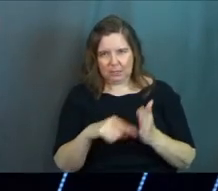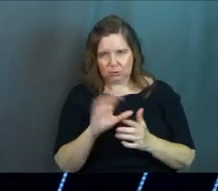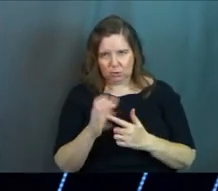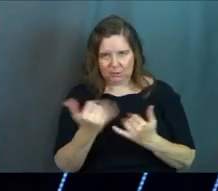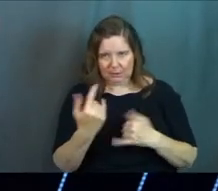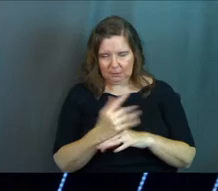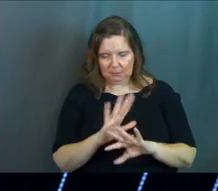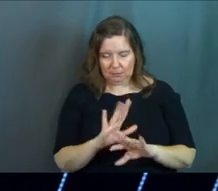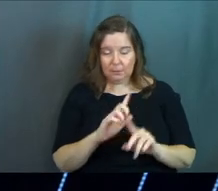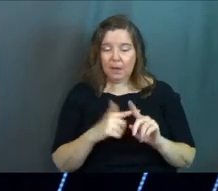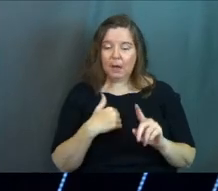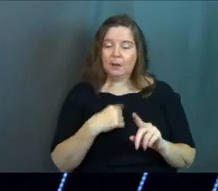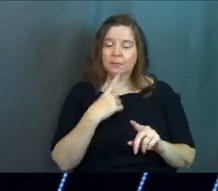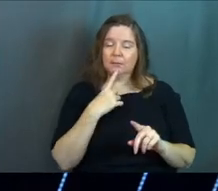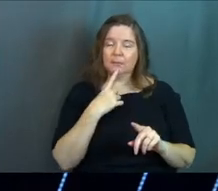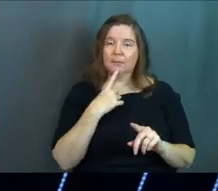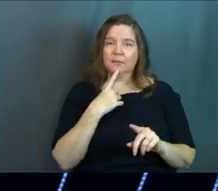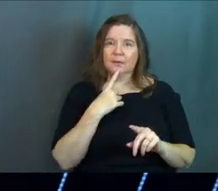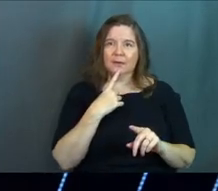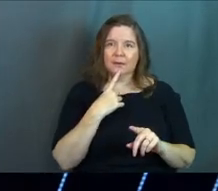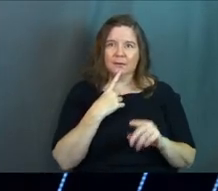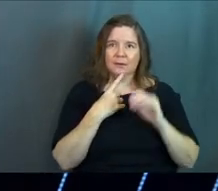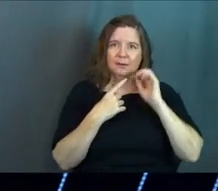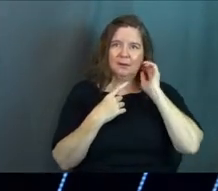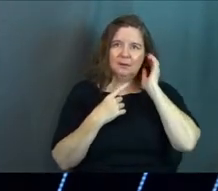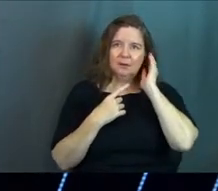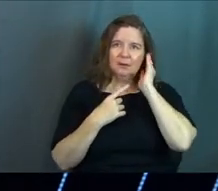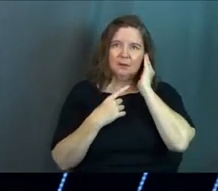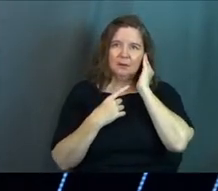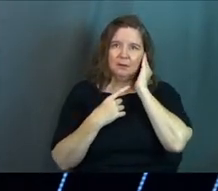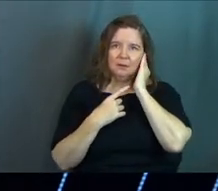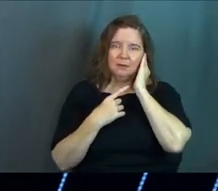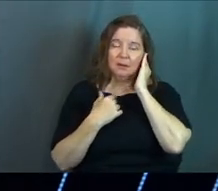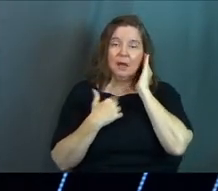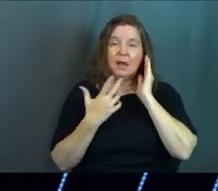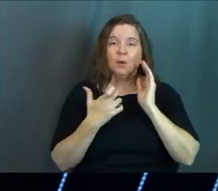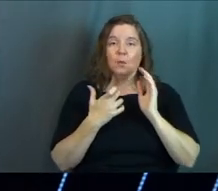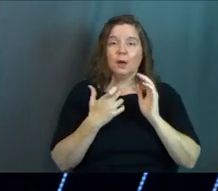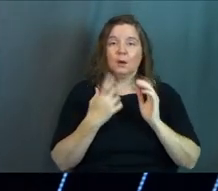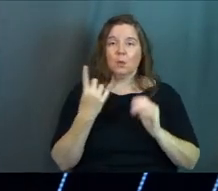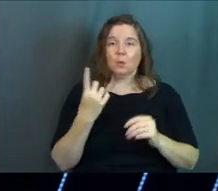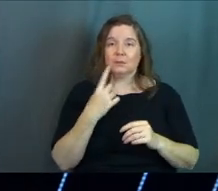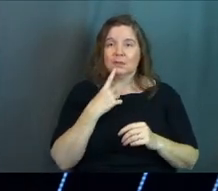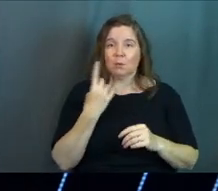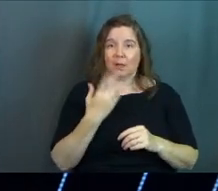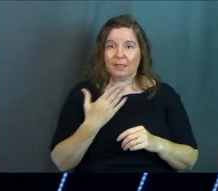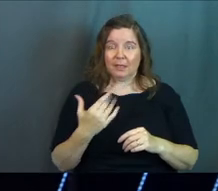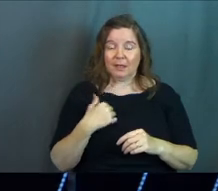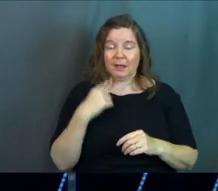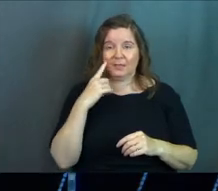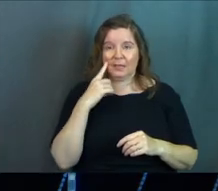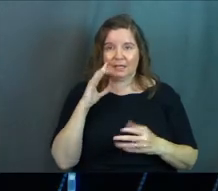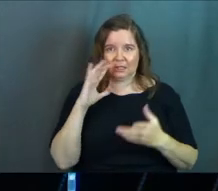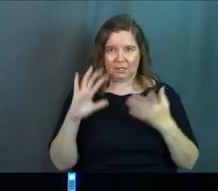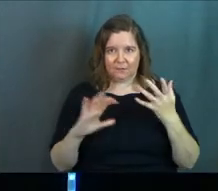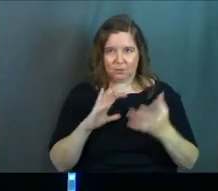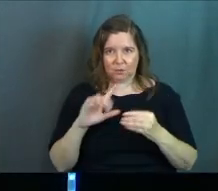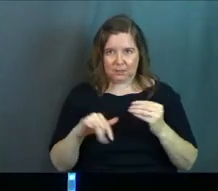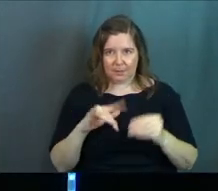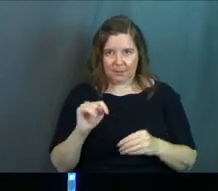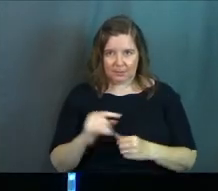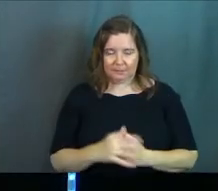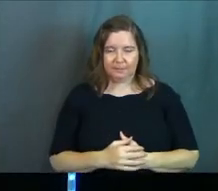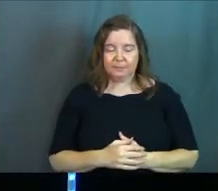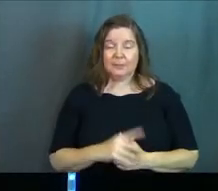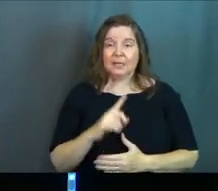today. I'm just going to. I just want to draw one thing out that I think is confusing about